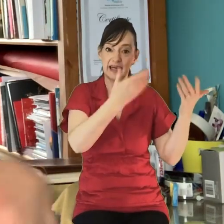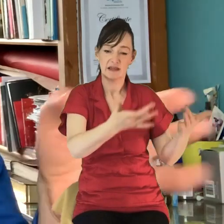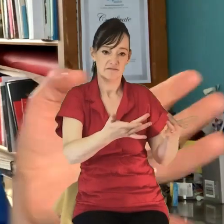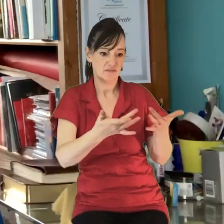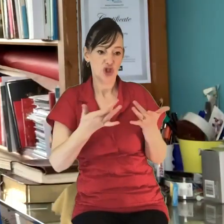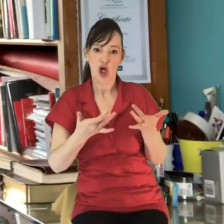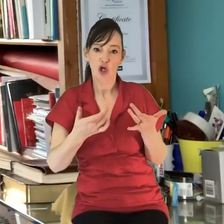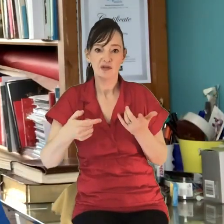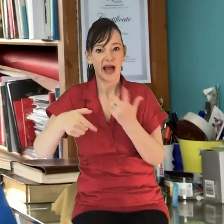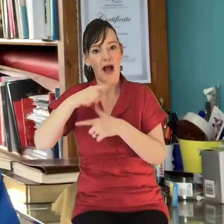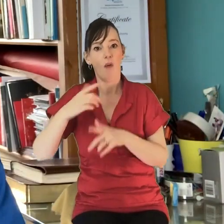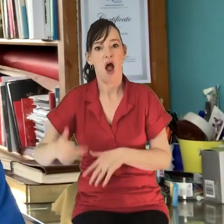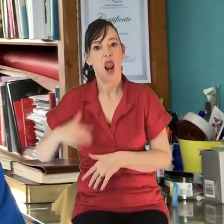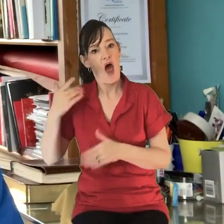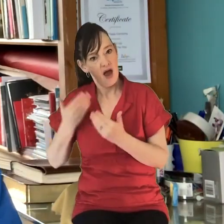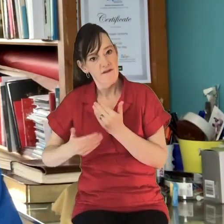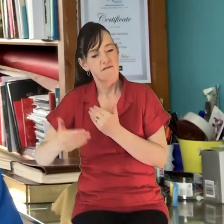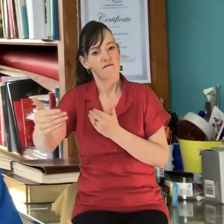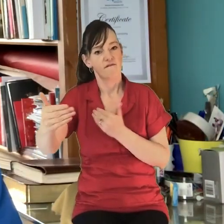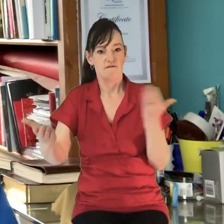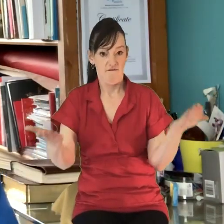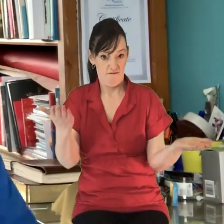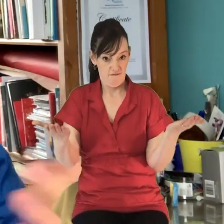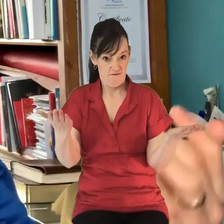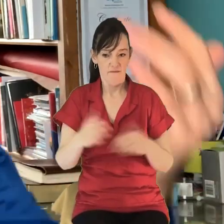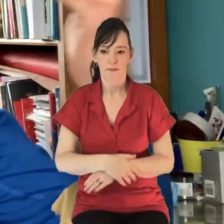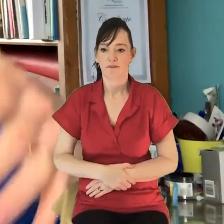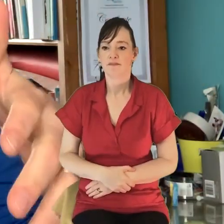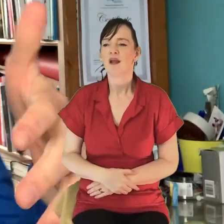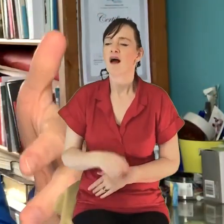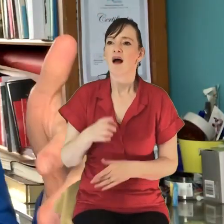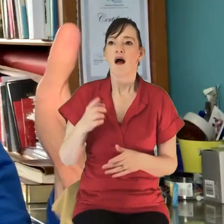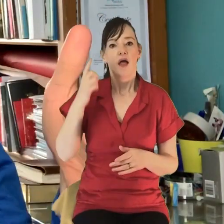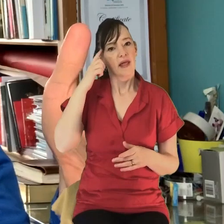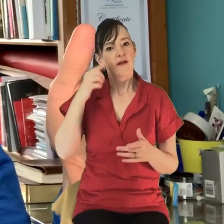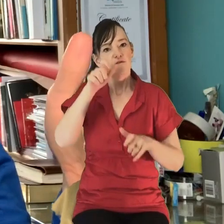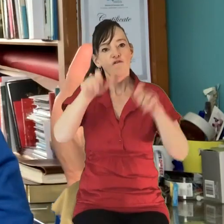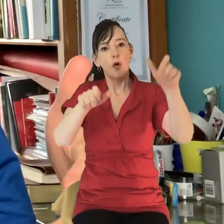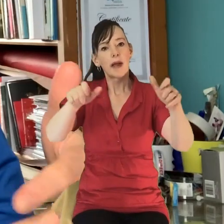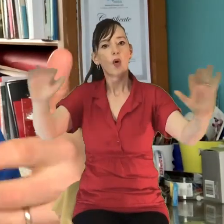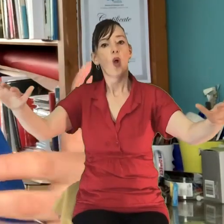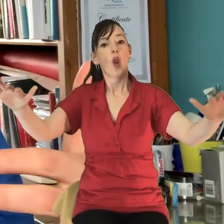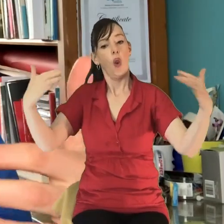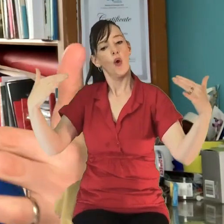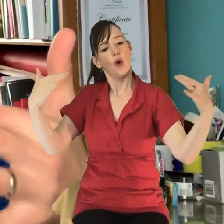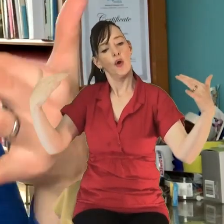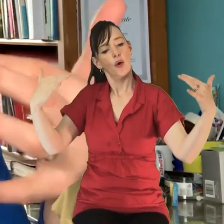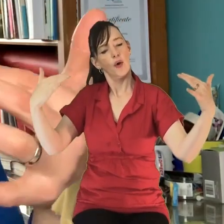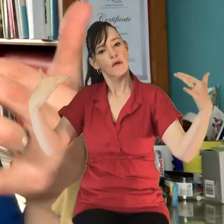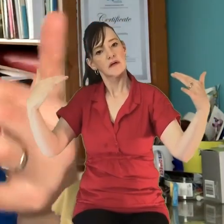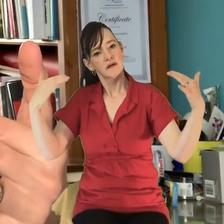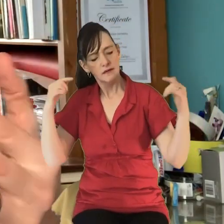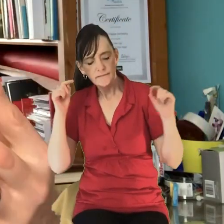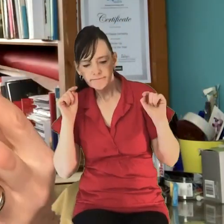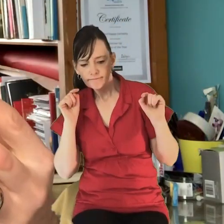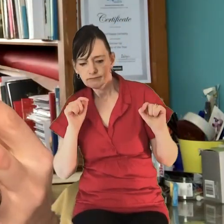How does the gospel shape our days, shape our rhythms? But also, I think for those looking in, it kind of almost gave a kind of a concreteness